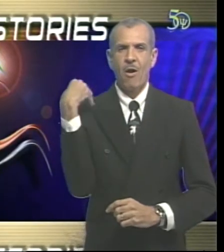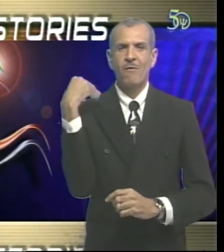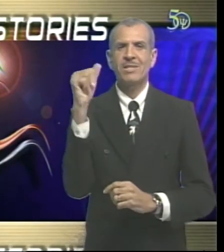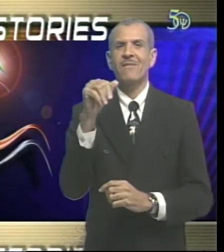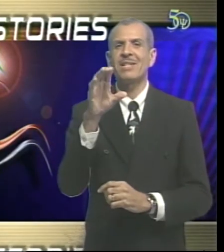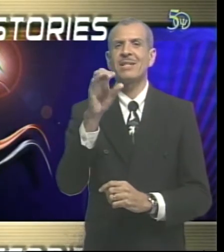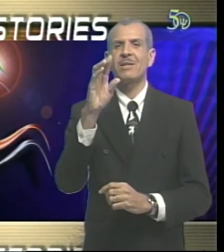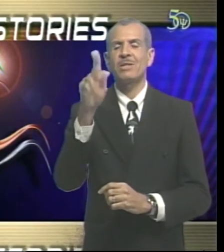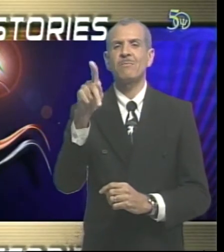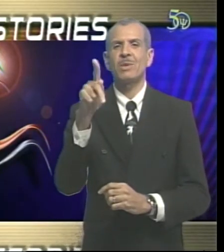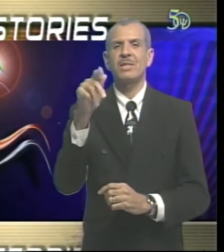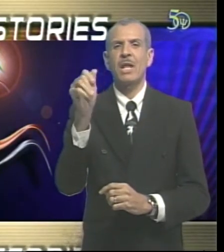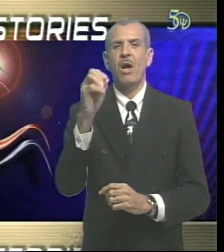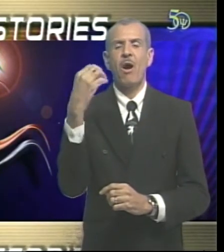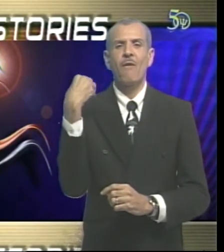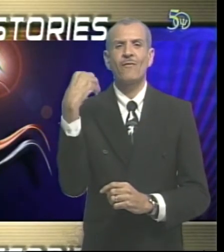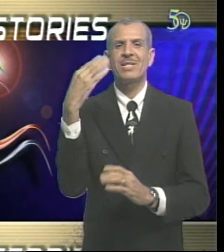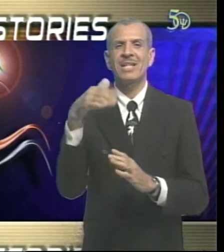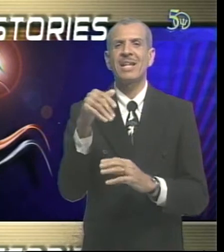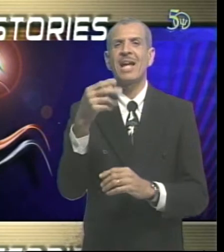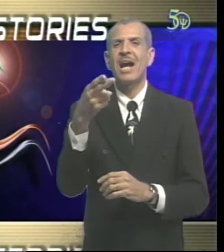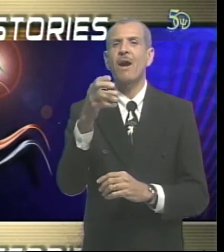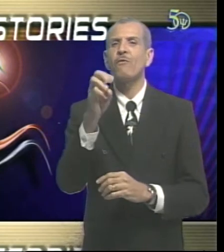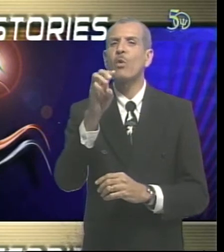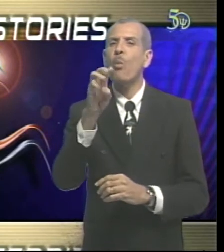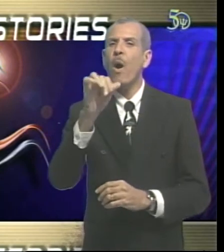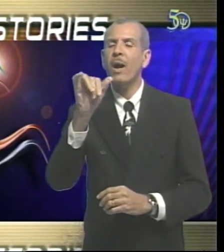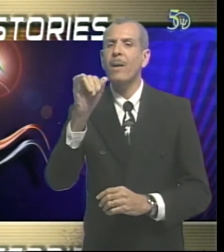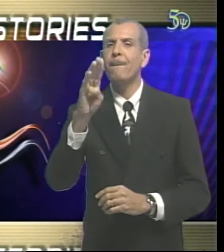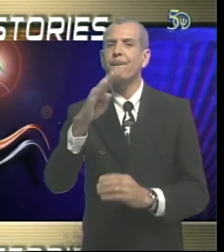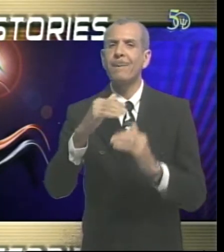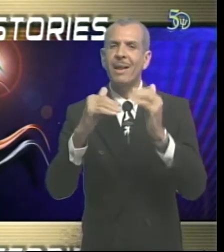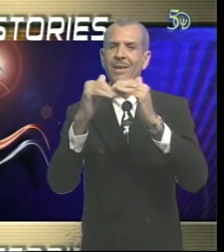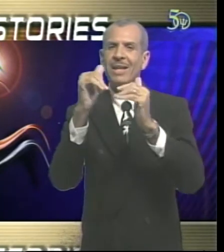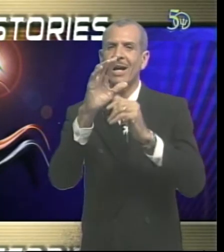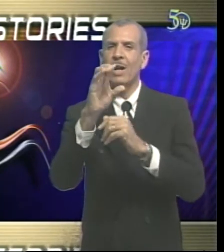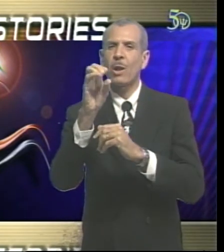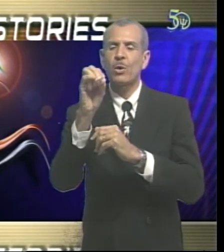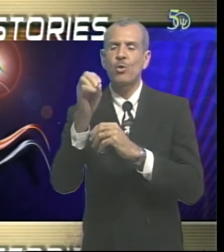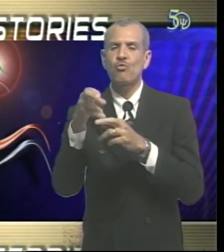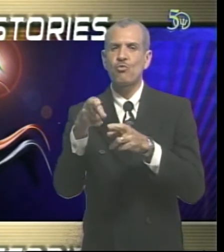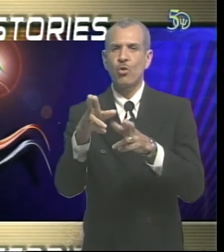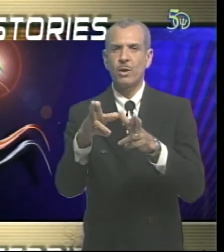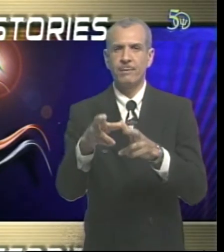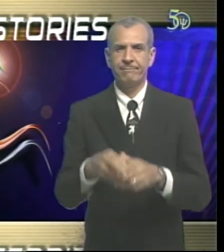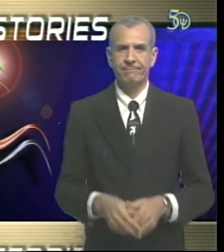of the Chief Personnel Officer at the Humphrey Walcott Building on Culloden Road